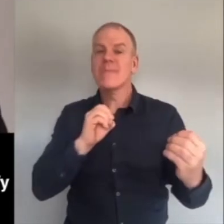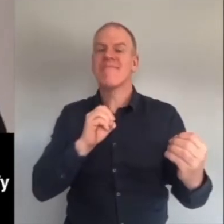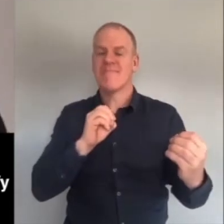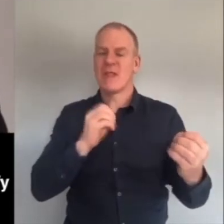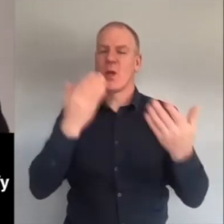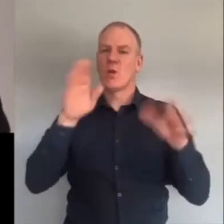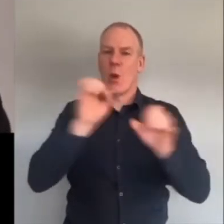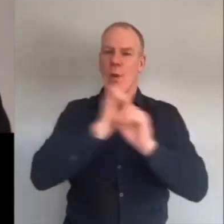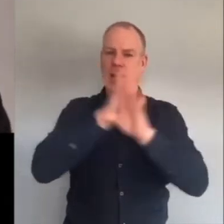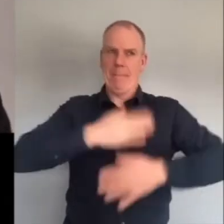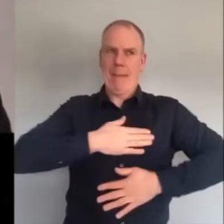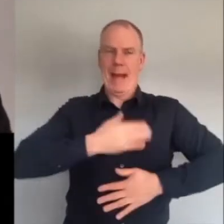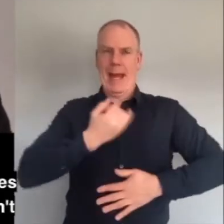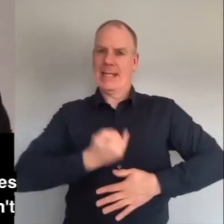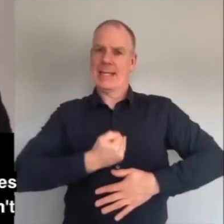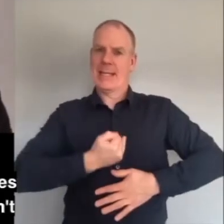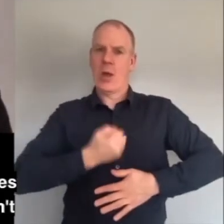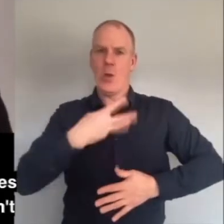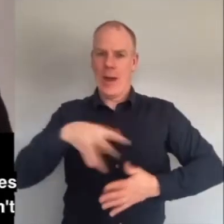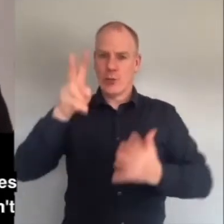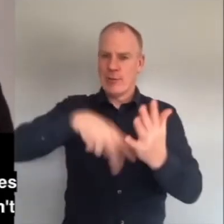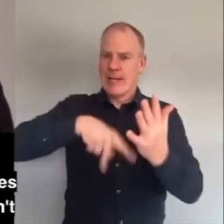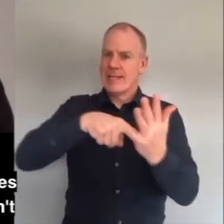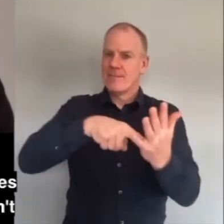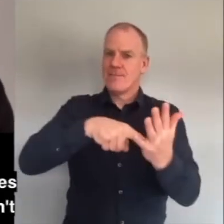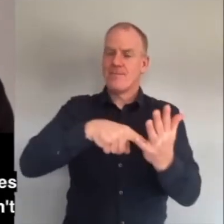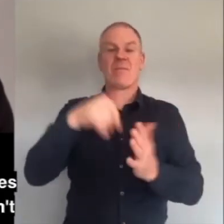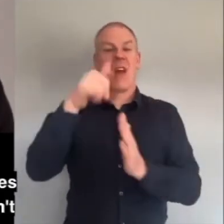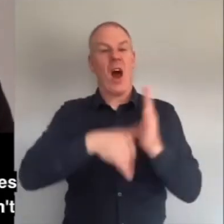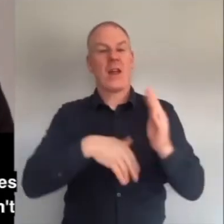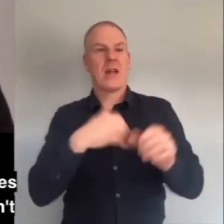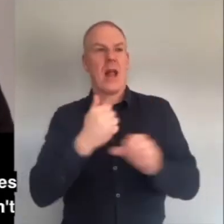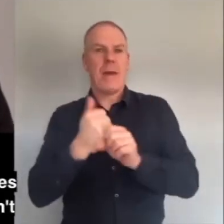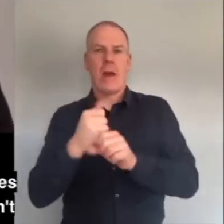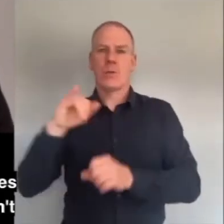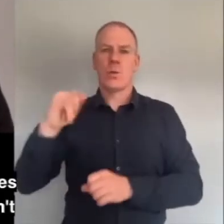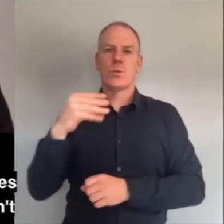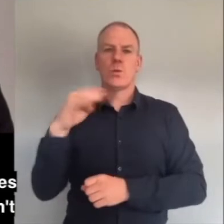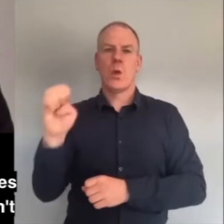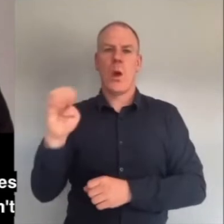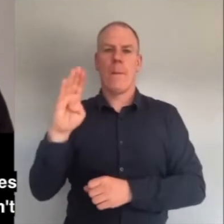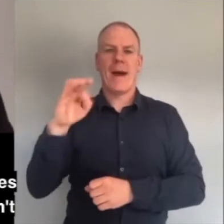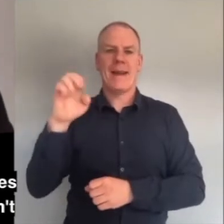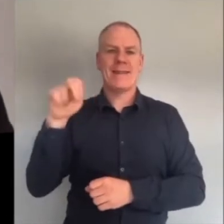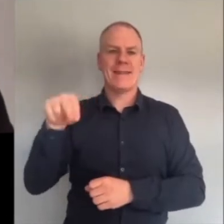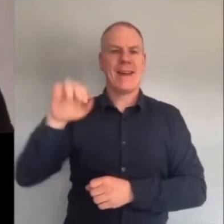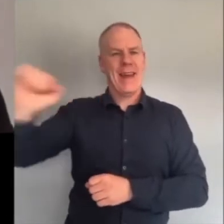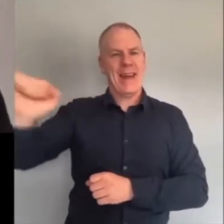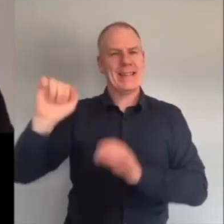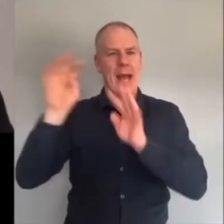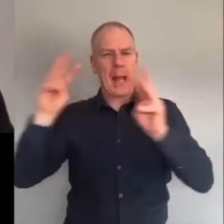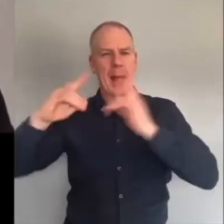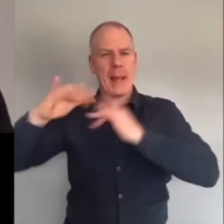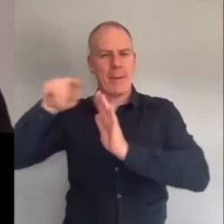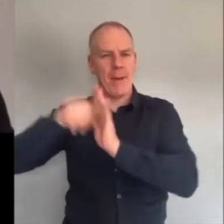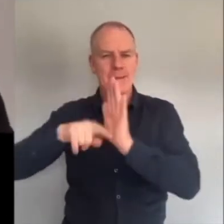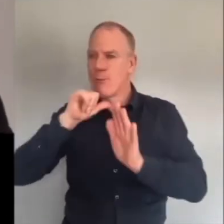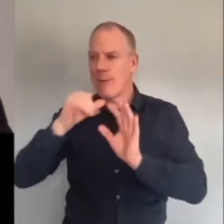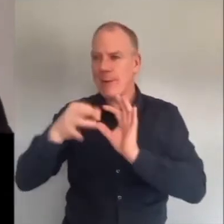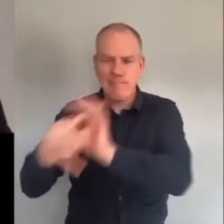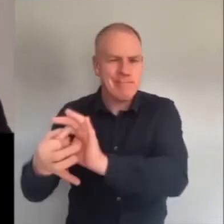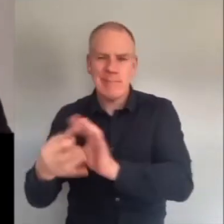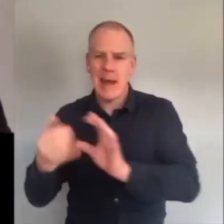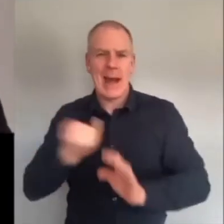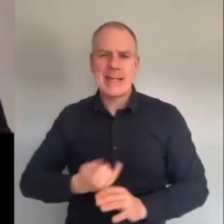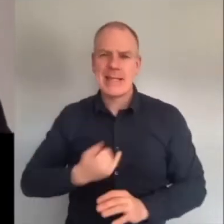people read them an article about, you know, the nuances of Joe Biden's climate policy. It doesn't have that identity appeal, so it